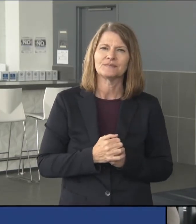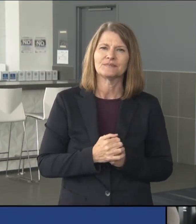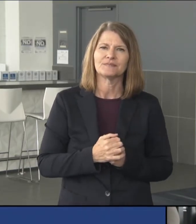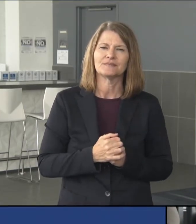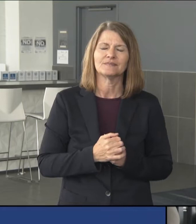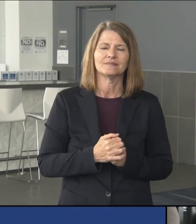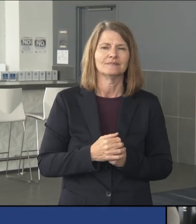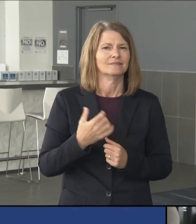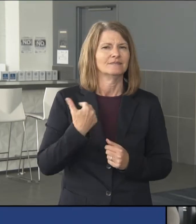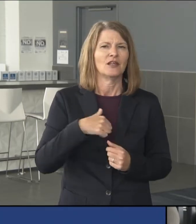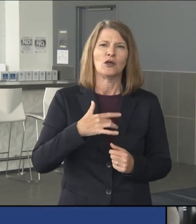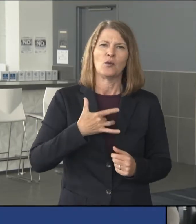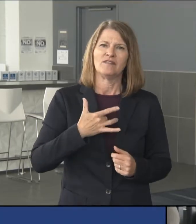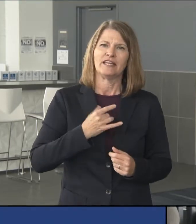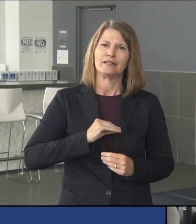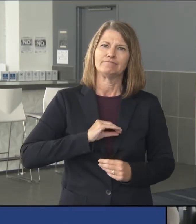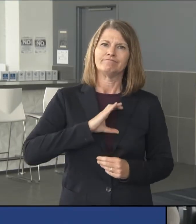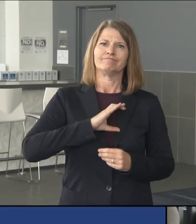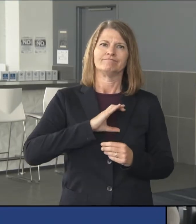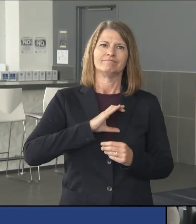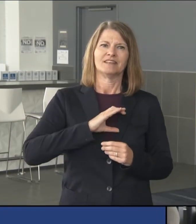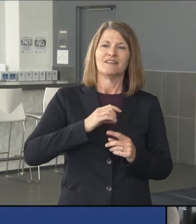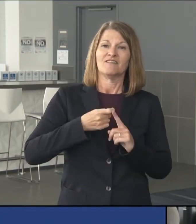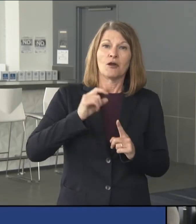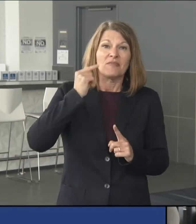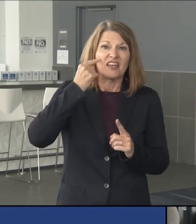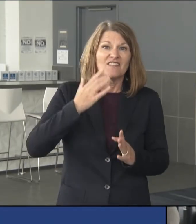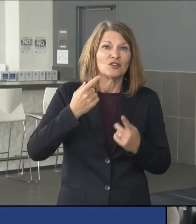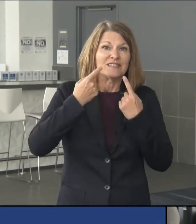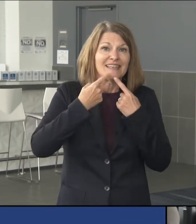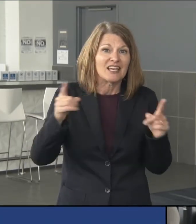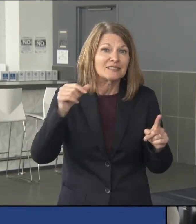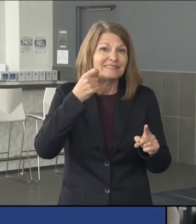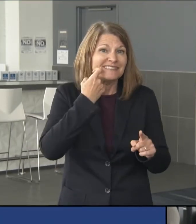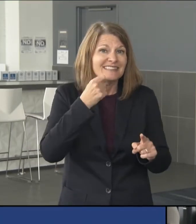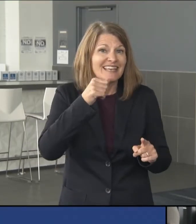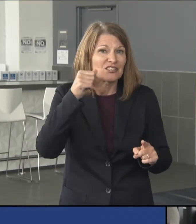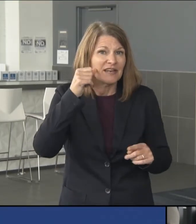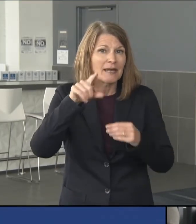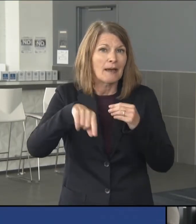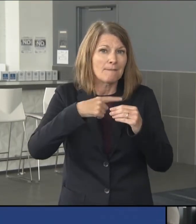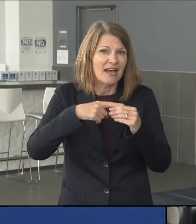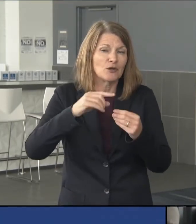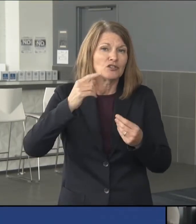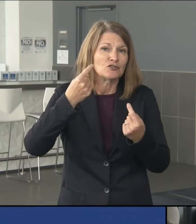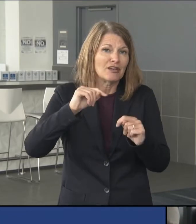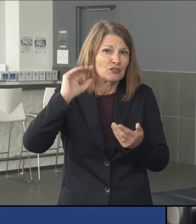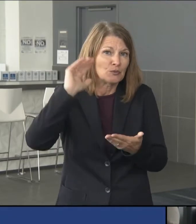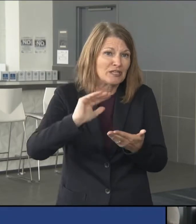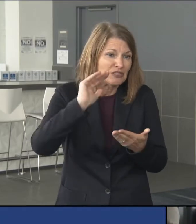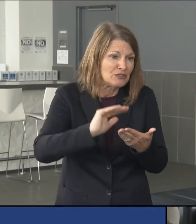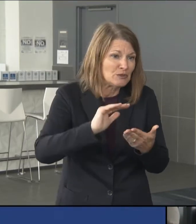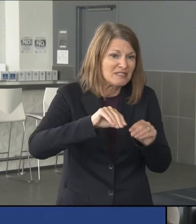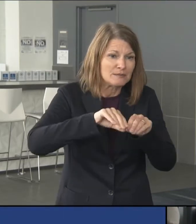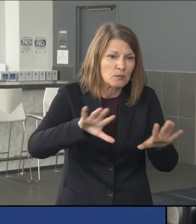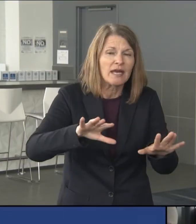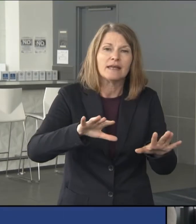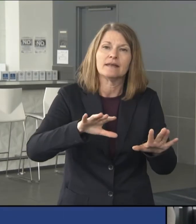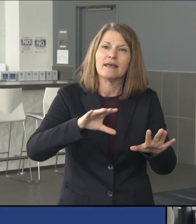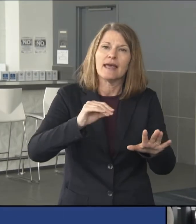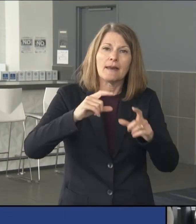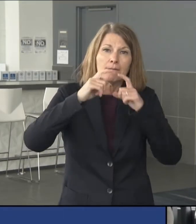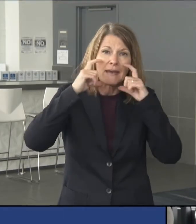We're encouraged by the governor's announcement yesterday regarding mitigation efforts and masking procedures.